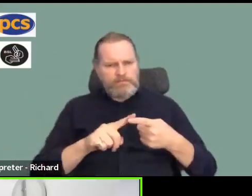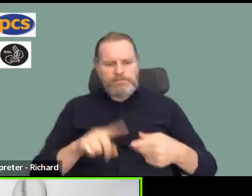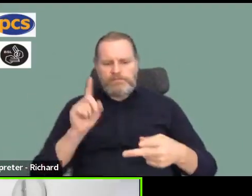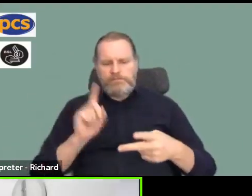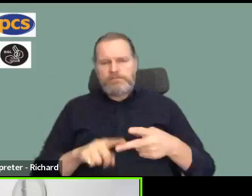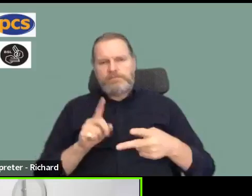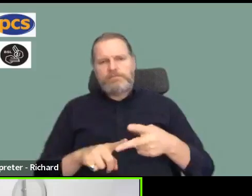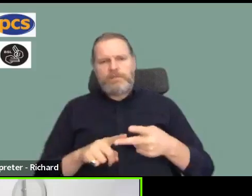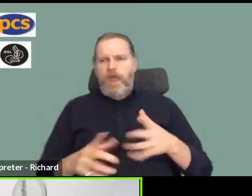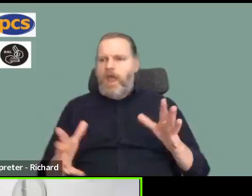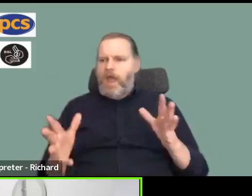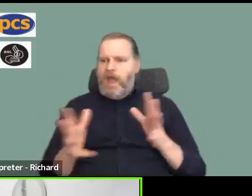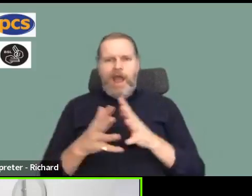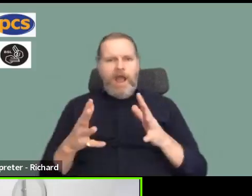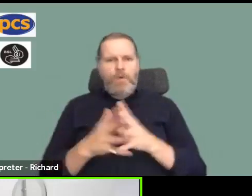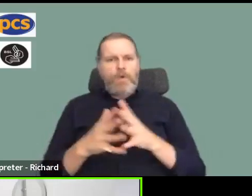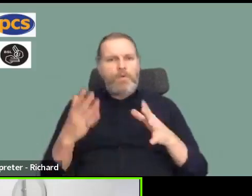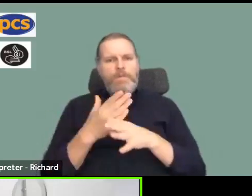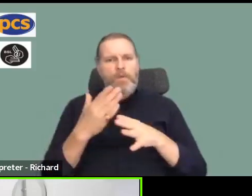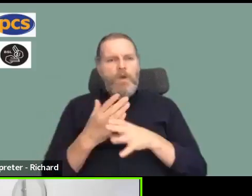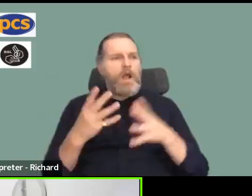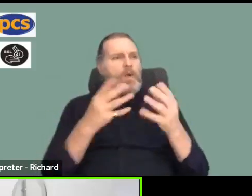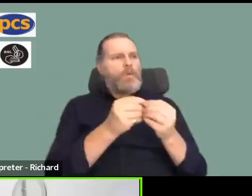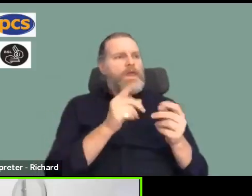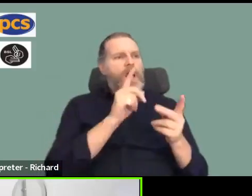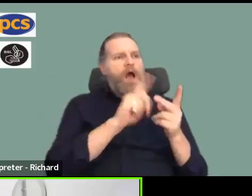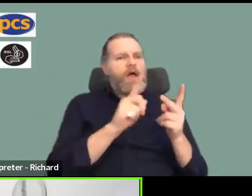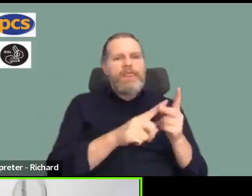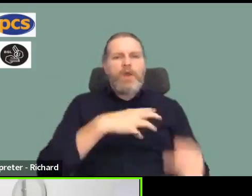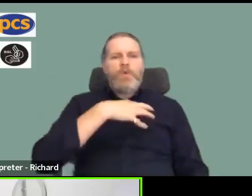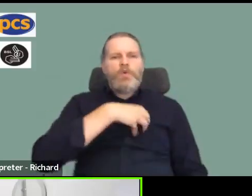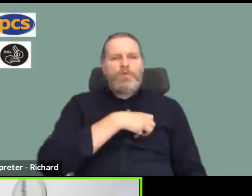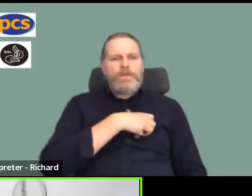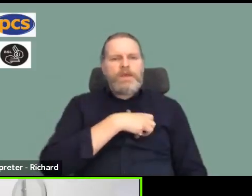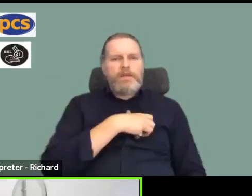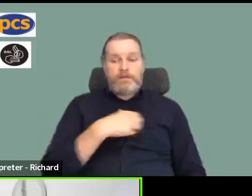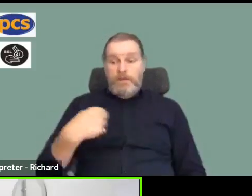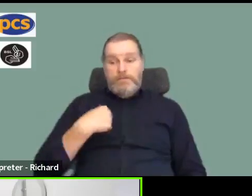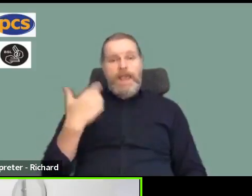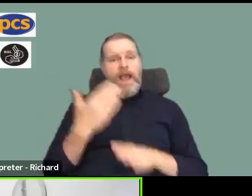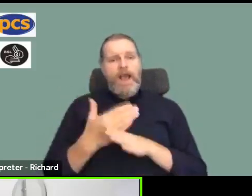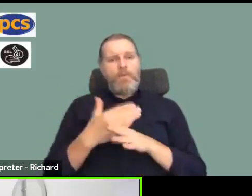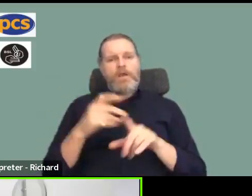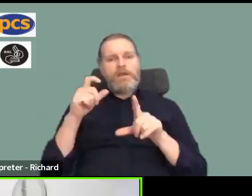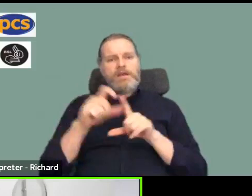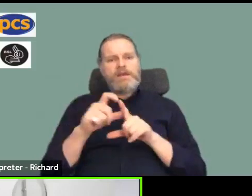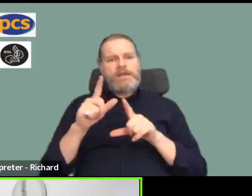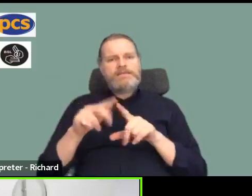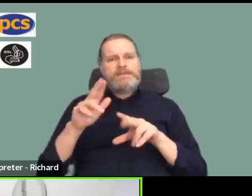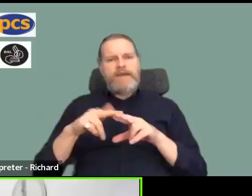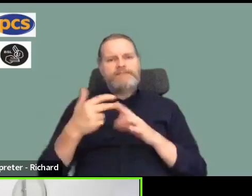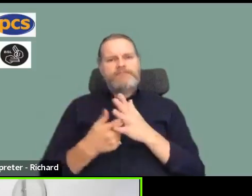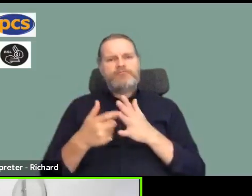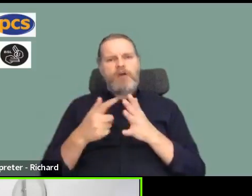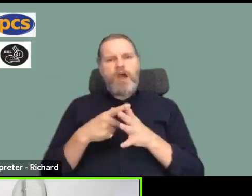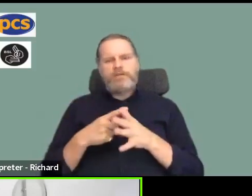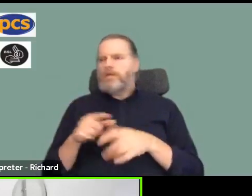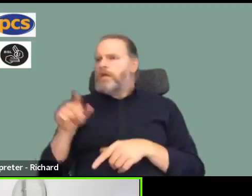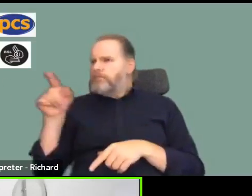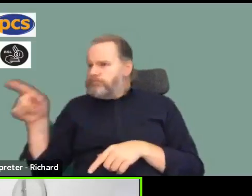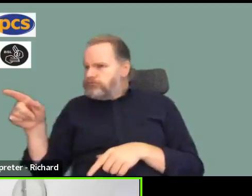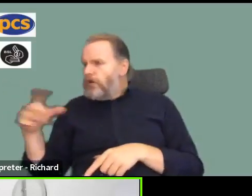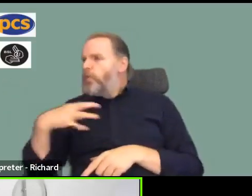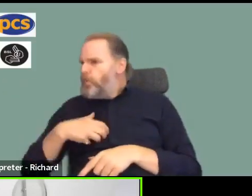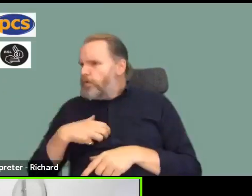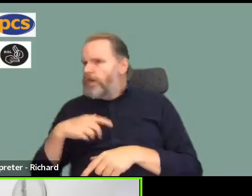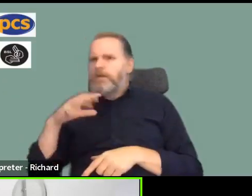you be working across different unions in workplaces? In DEFA, we have a few, so it would be good to know what is being done on that